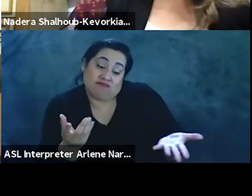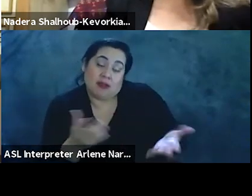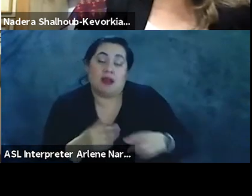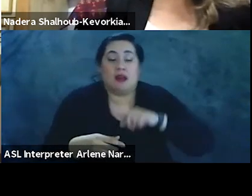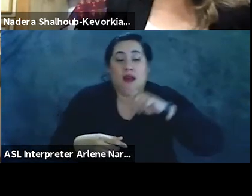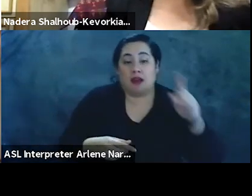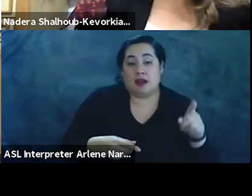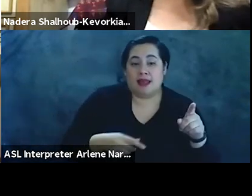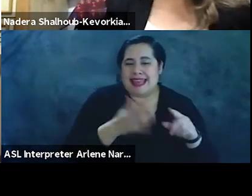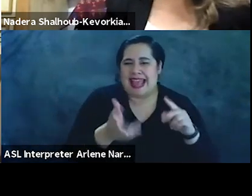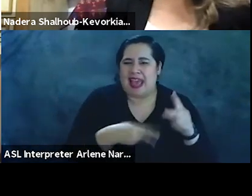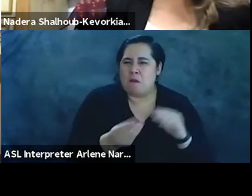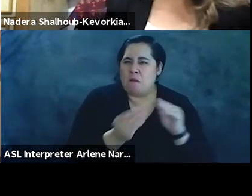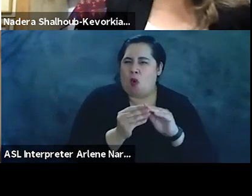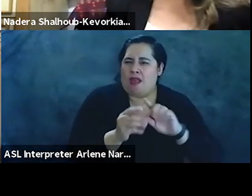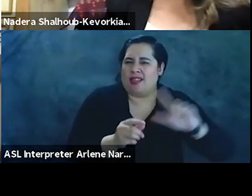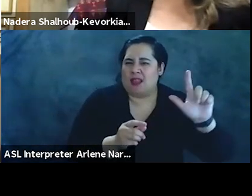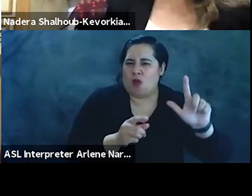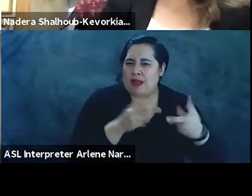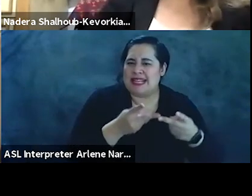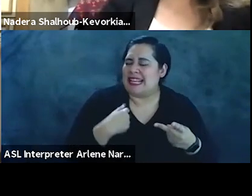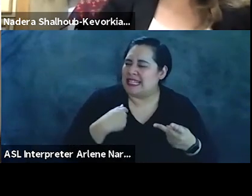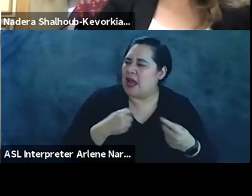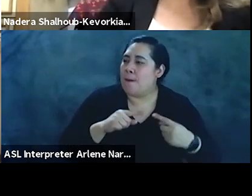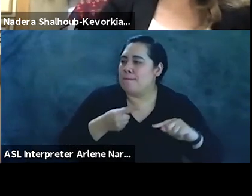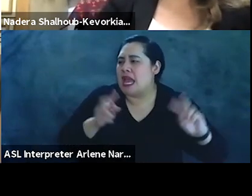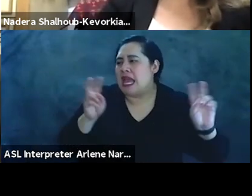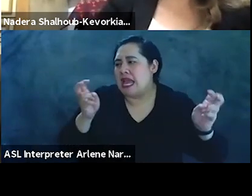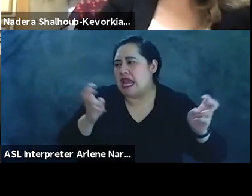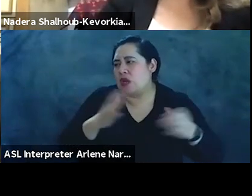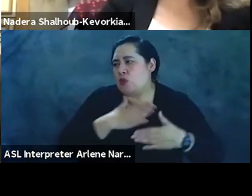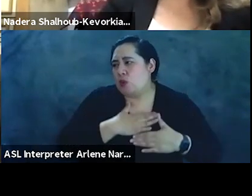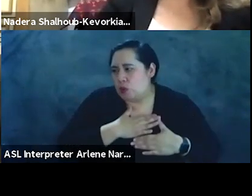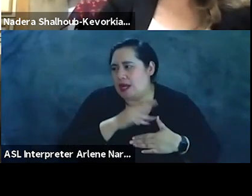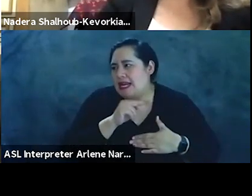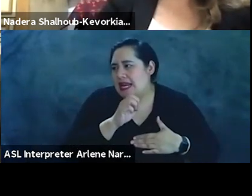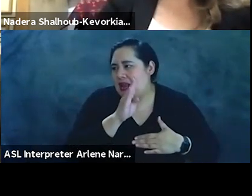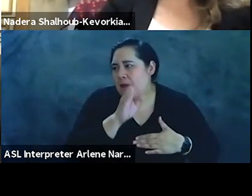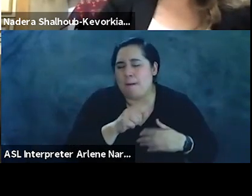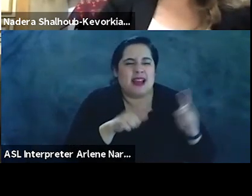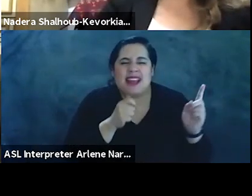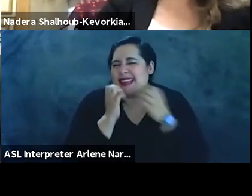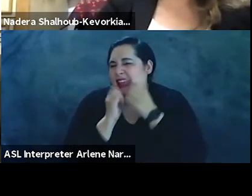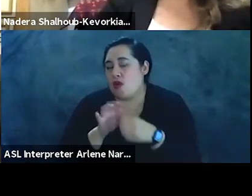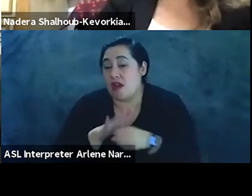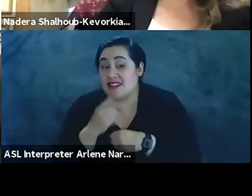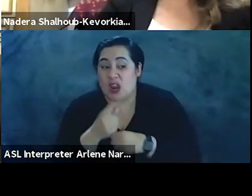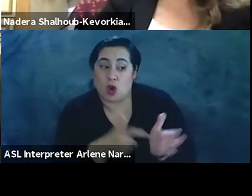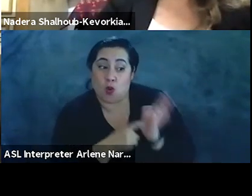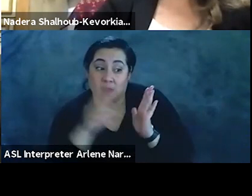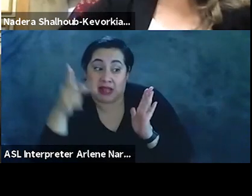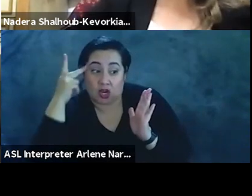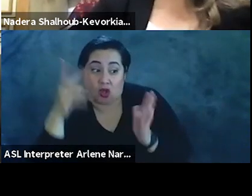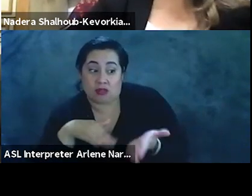And the sort of more liberal position that has pain over quote unquote pain over the NECPA, but doesn't care enough to say that it requires a political